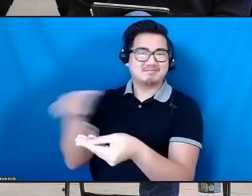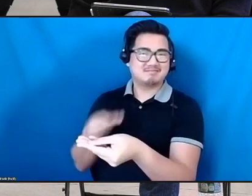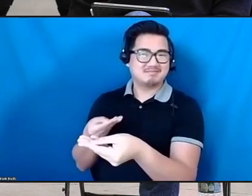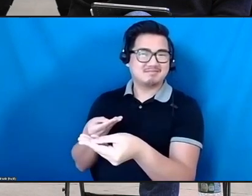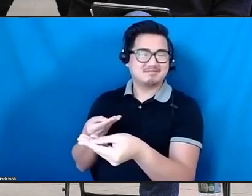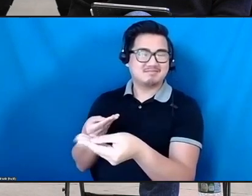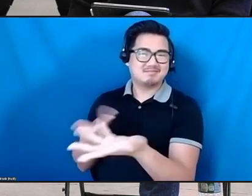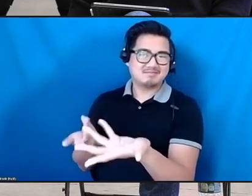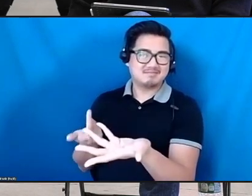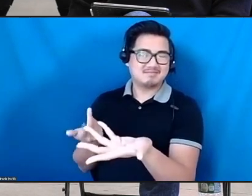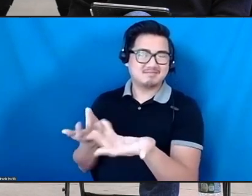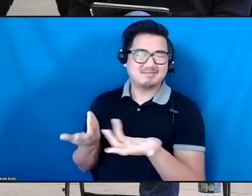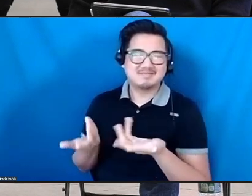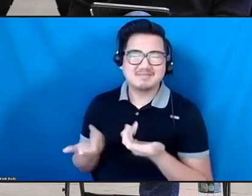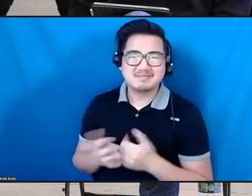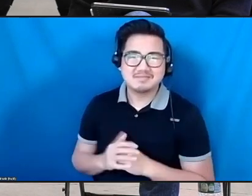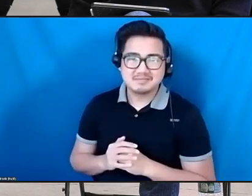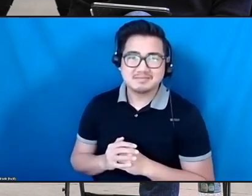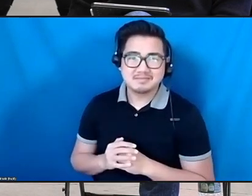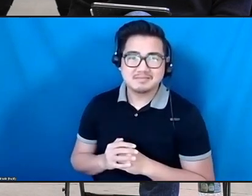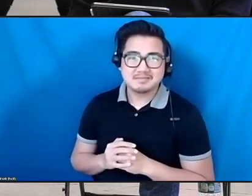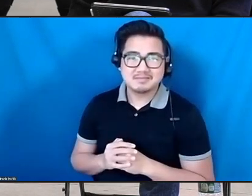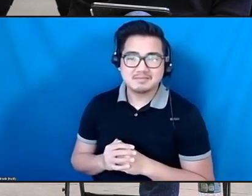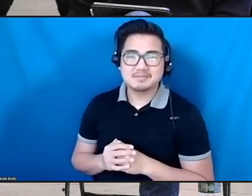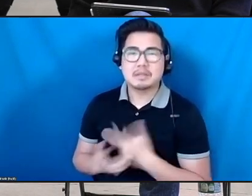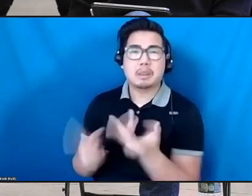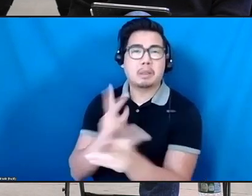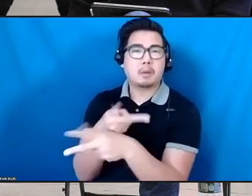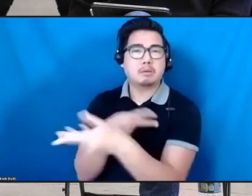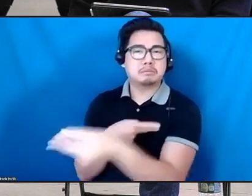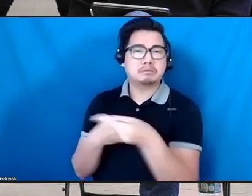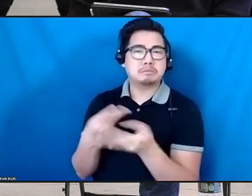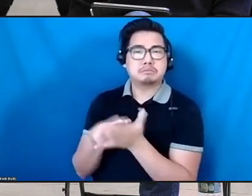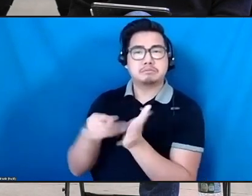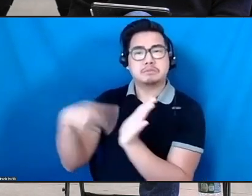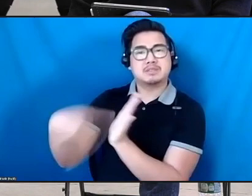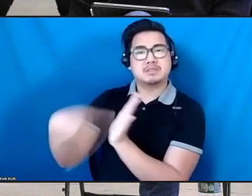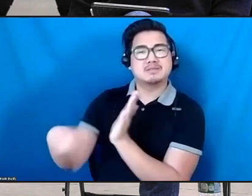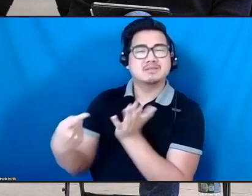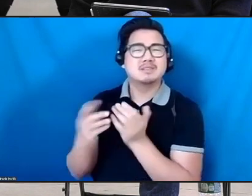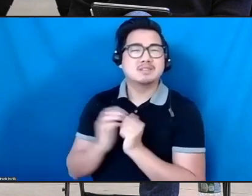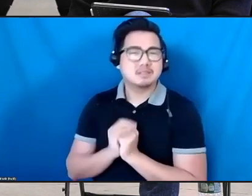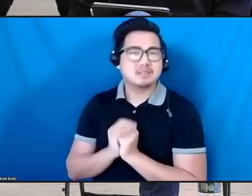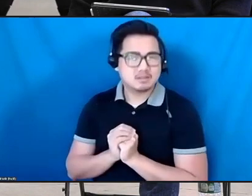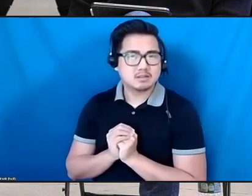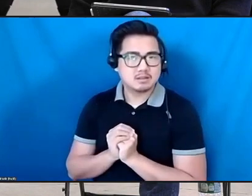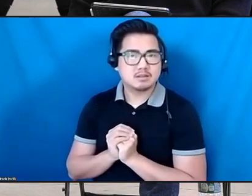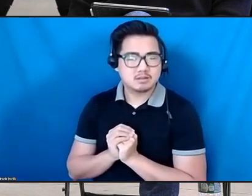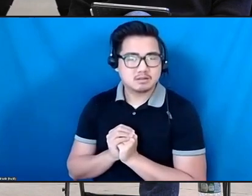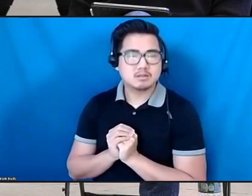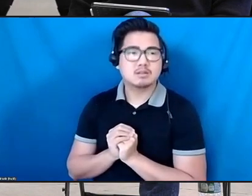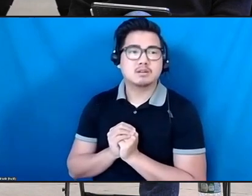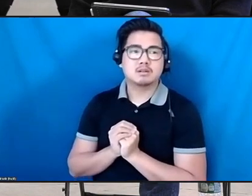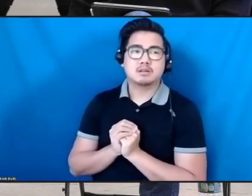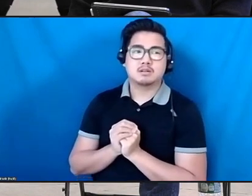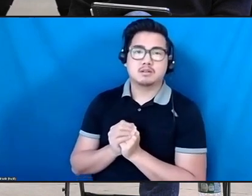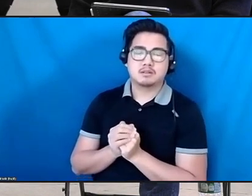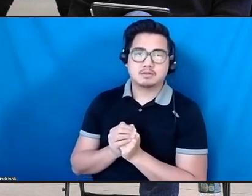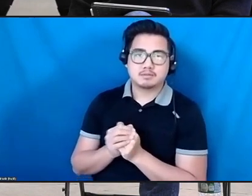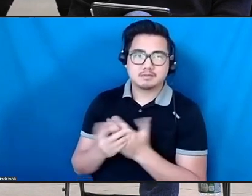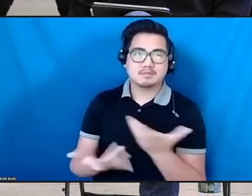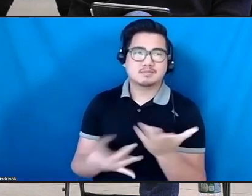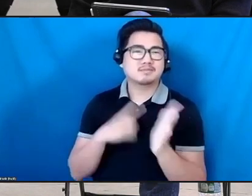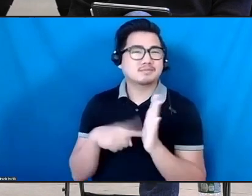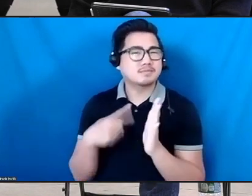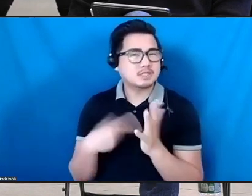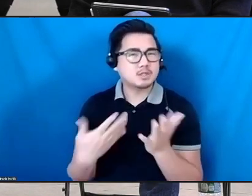so many projects that is about that process because we want to be able to put our resources, our producers, our, you know, our general management